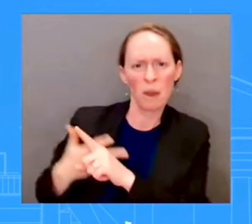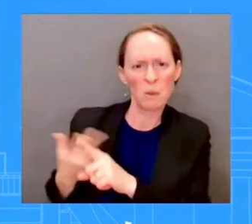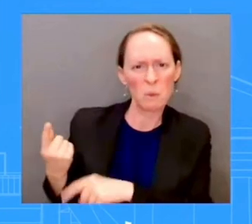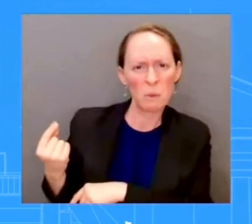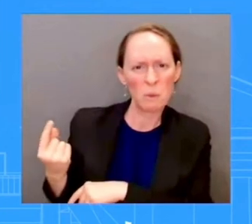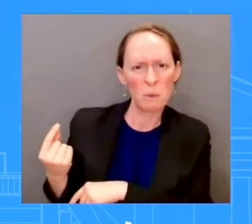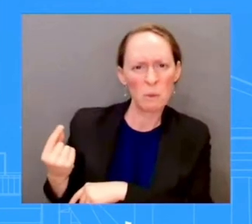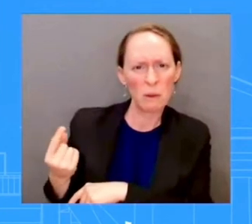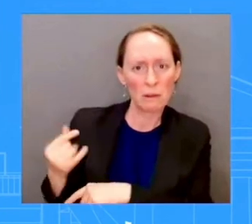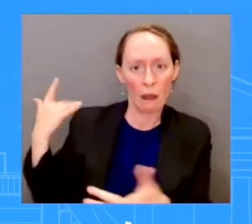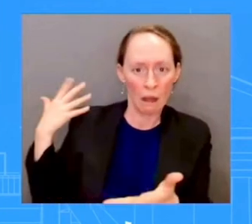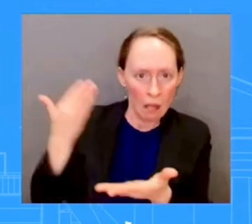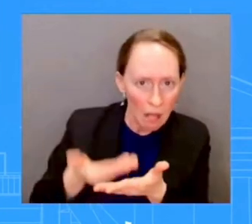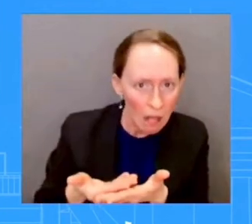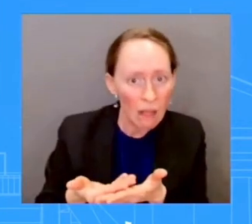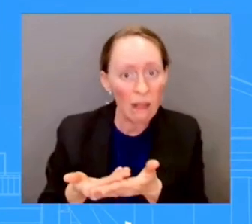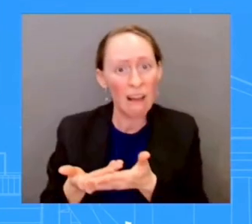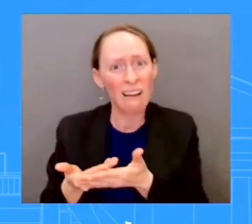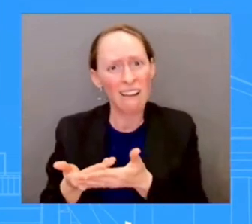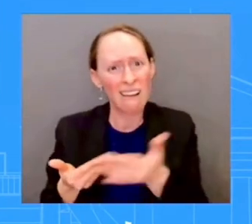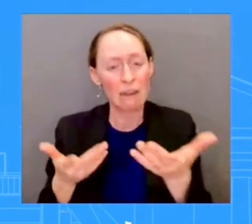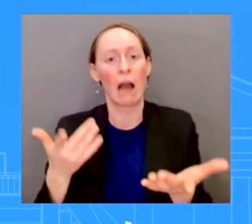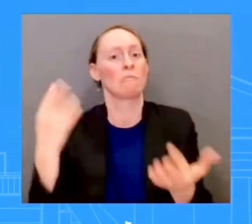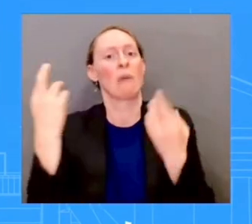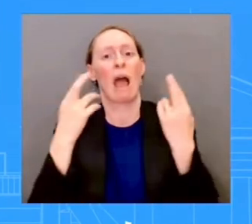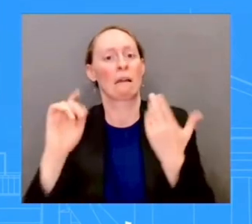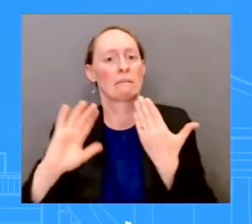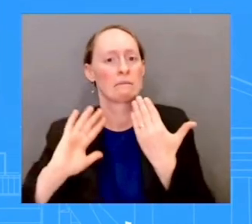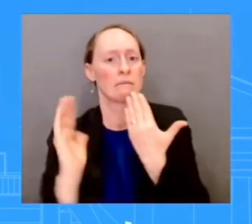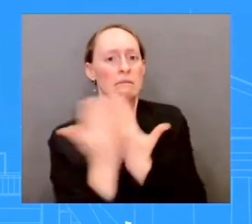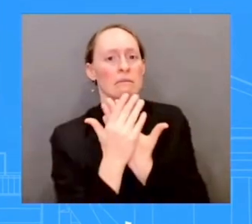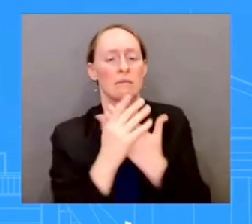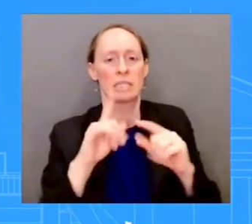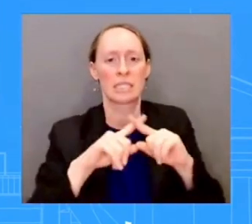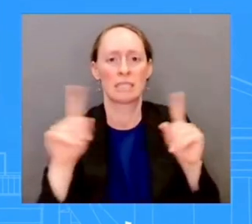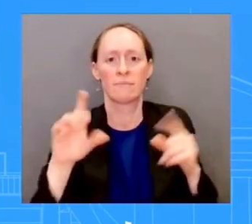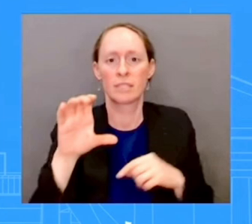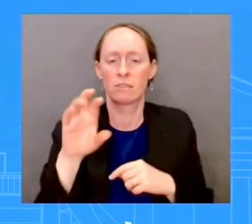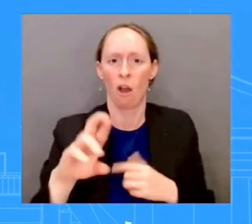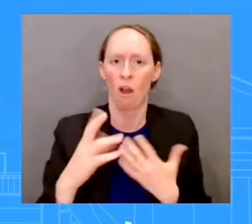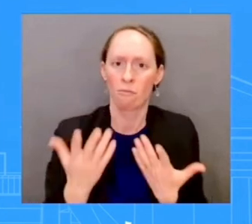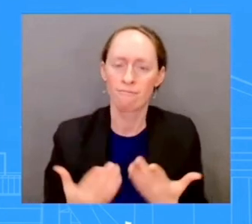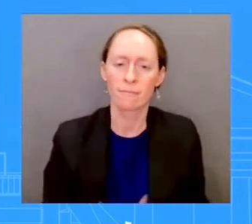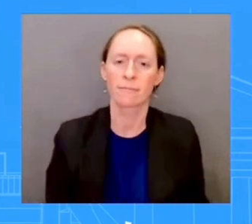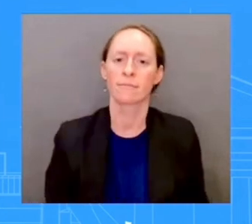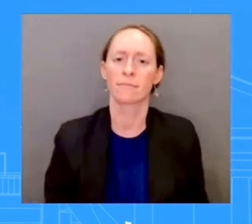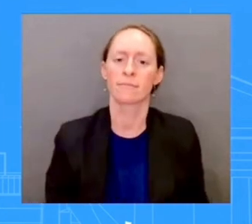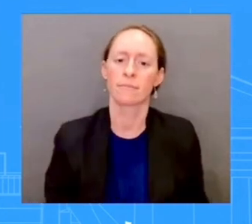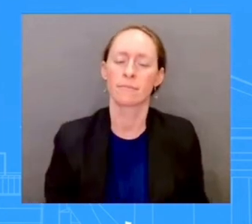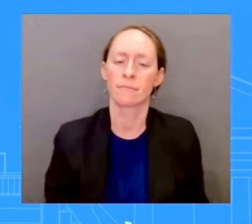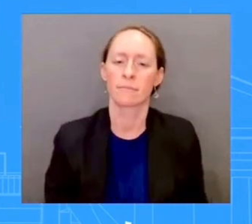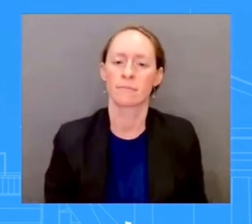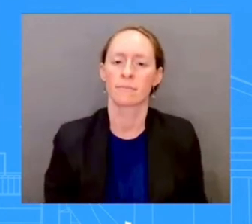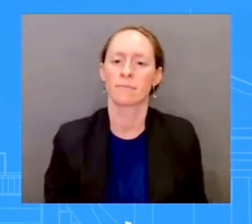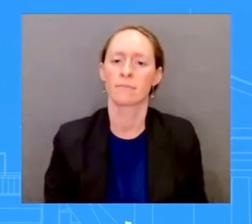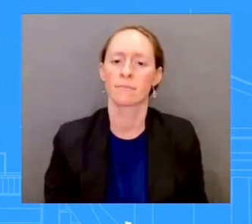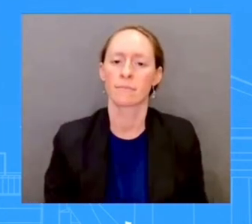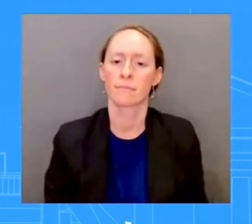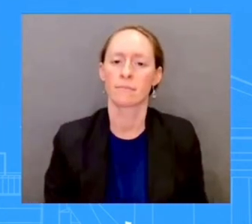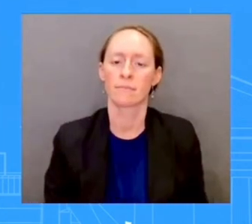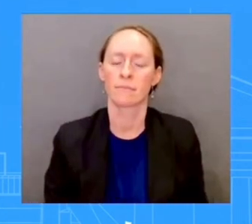government open? I mean, look, we have said, this is, let's not forget, this deal that was made, right, in early June was a bipartisan